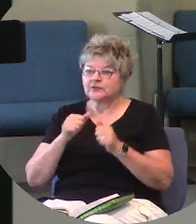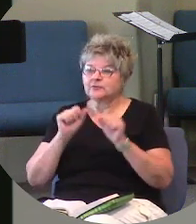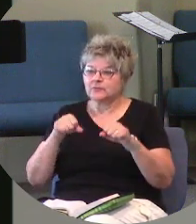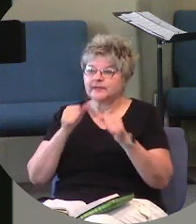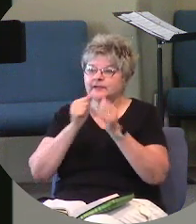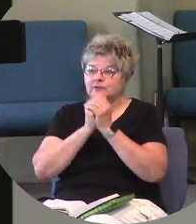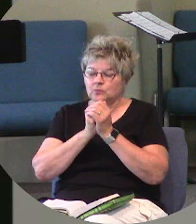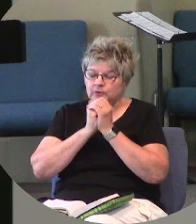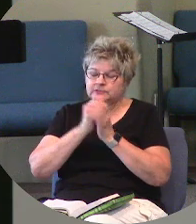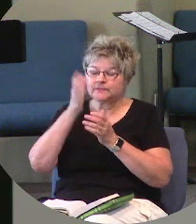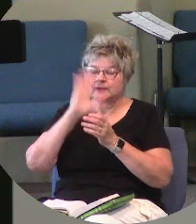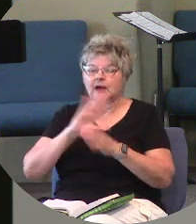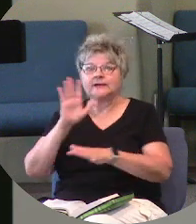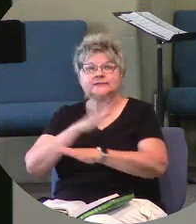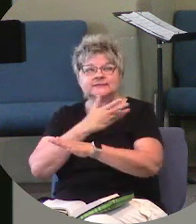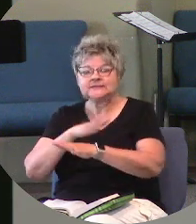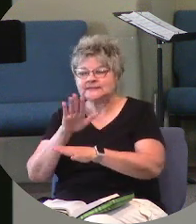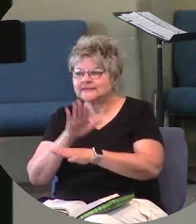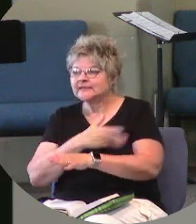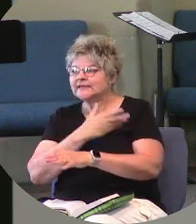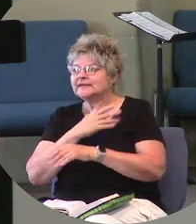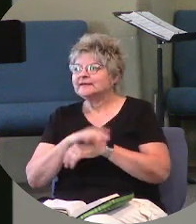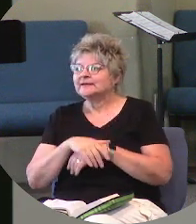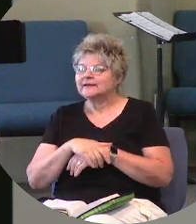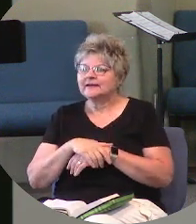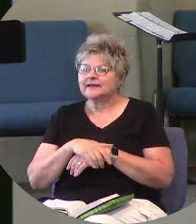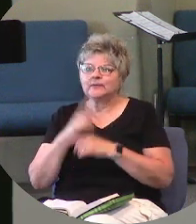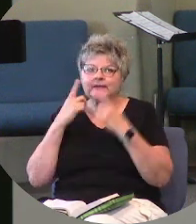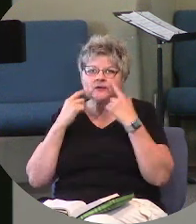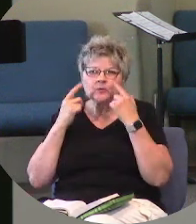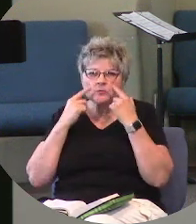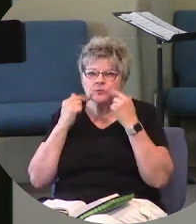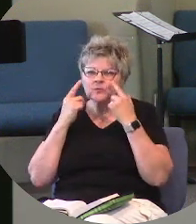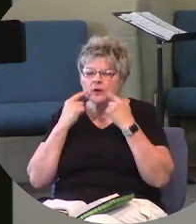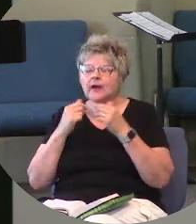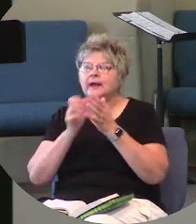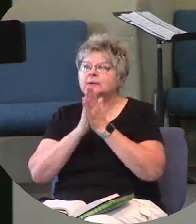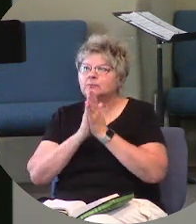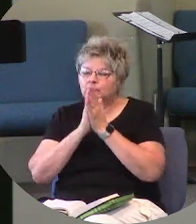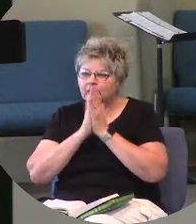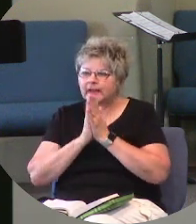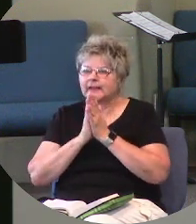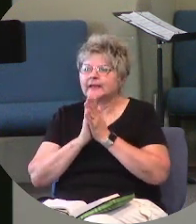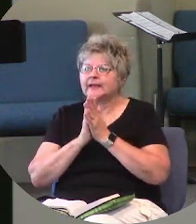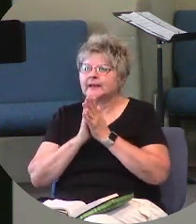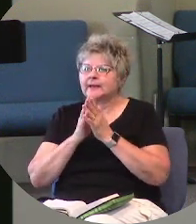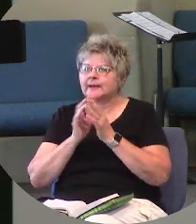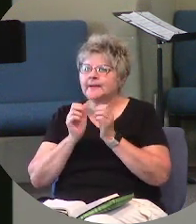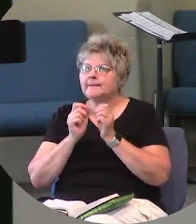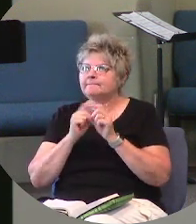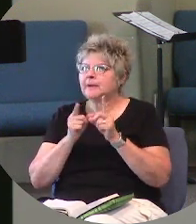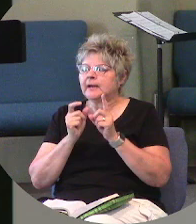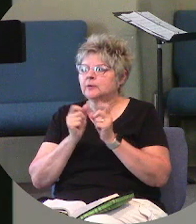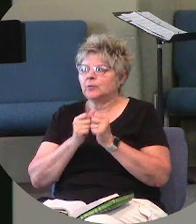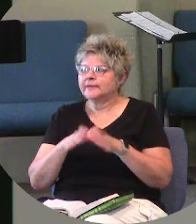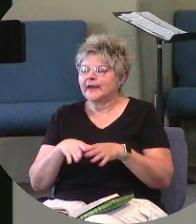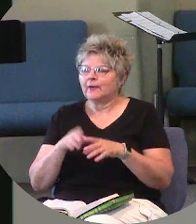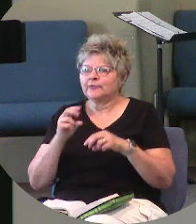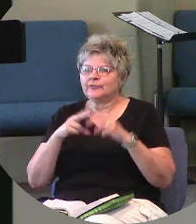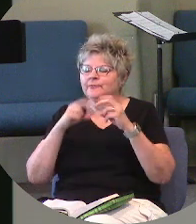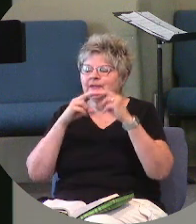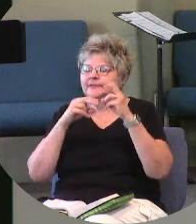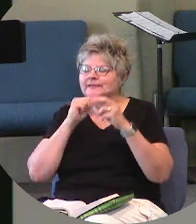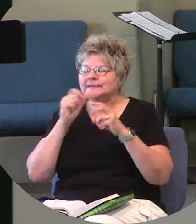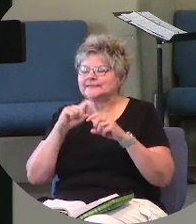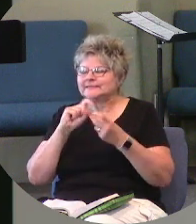God and we can sing and we can cry and we can pray. But without the building, it doesn't change that we're the